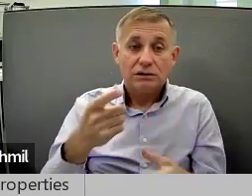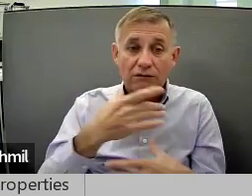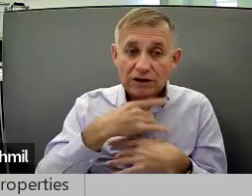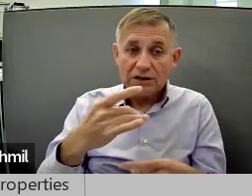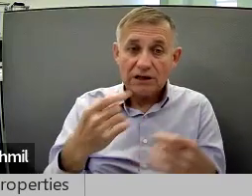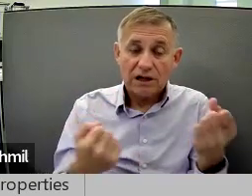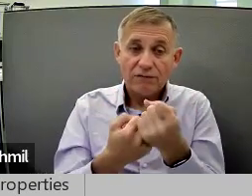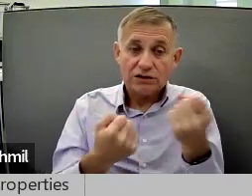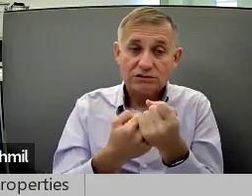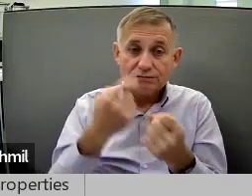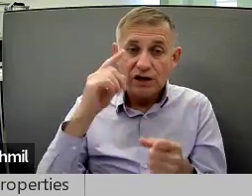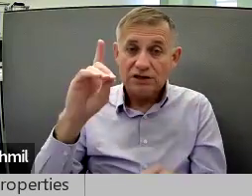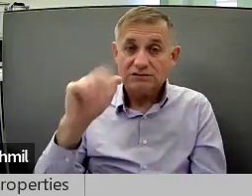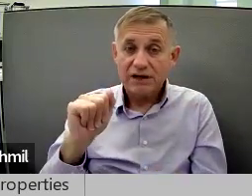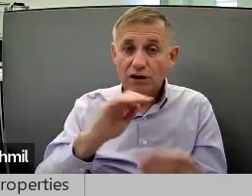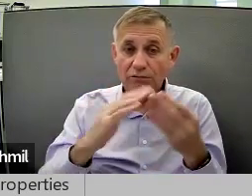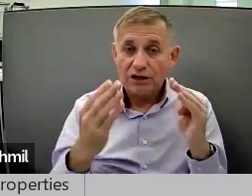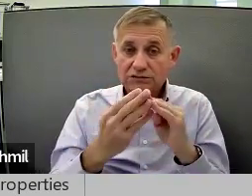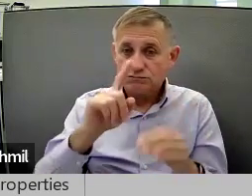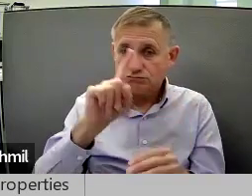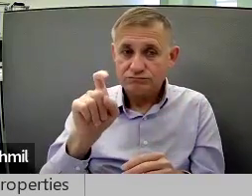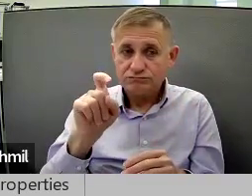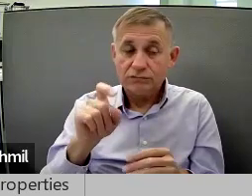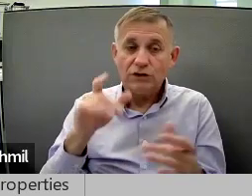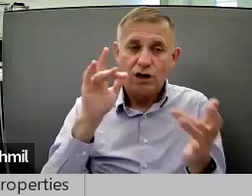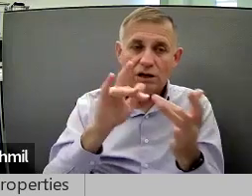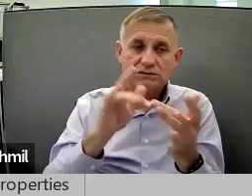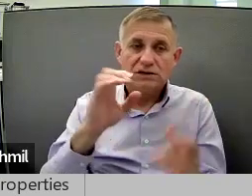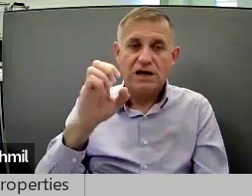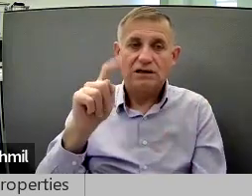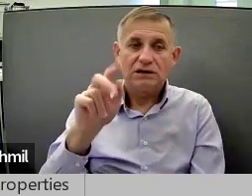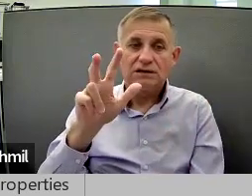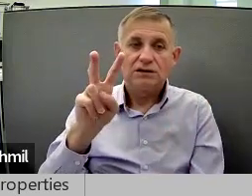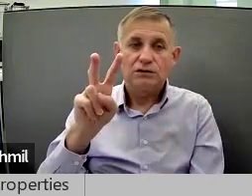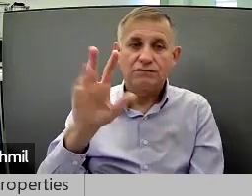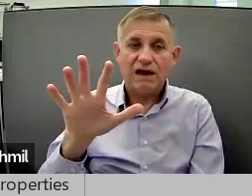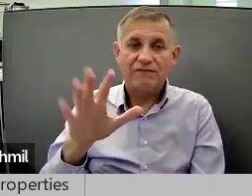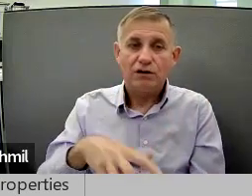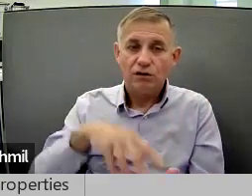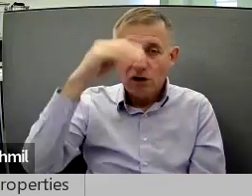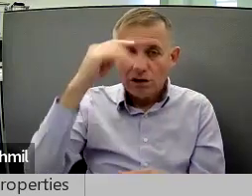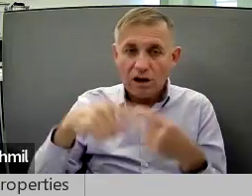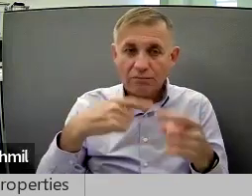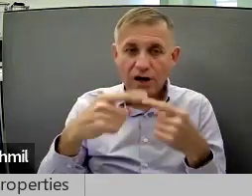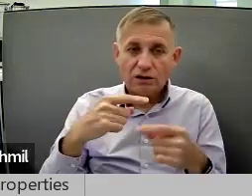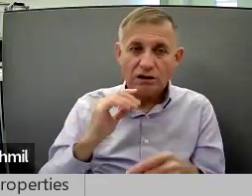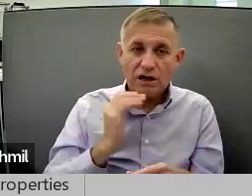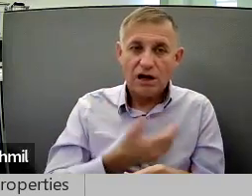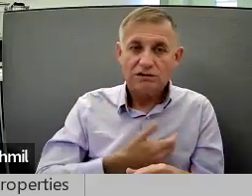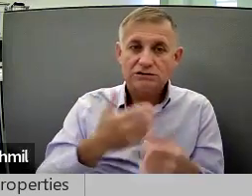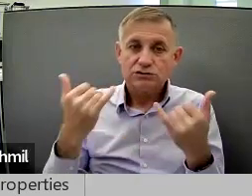Advocacy. Interested in advocating for the disability community? Contact us at extension 325